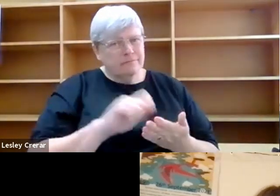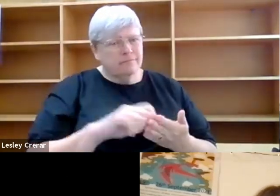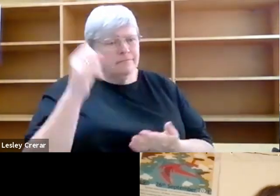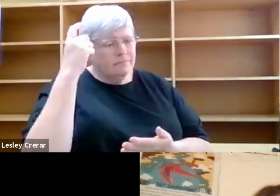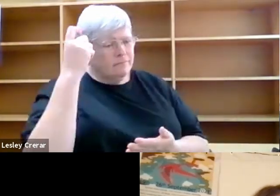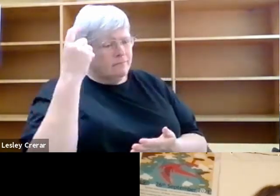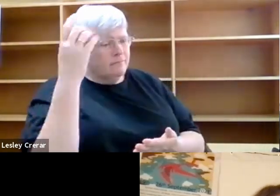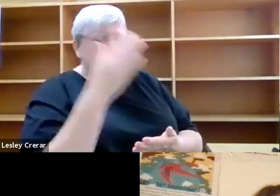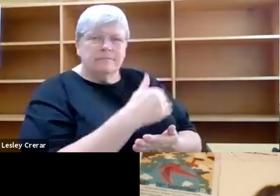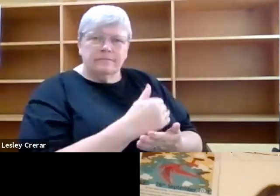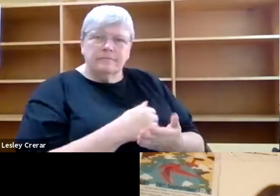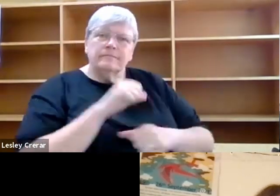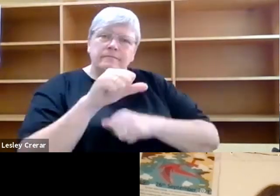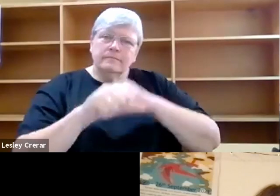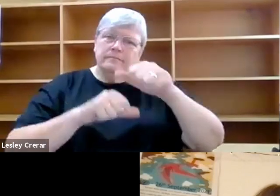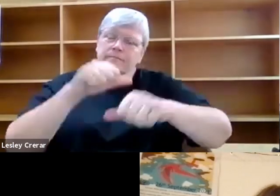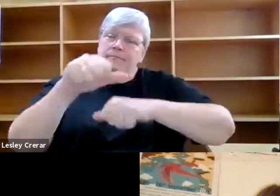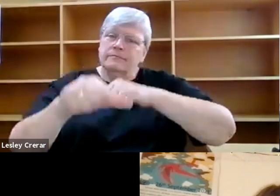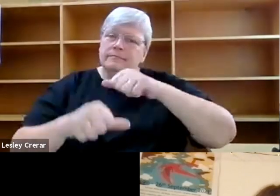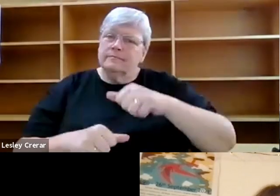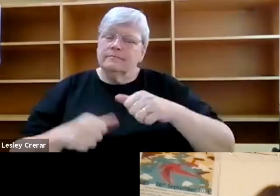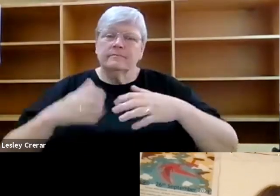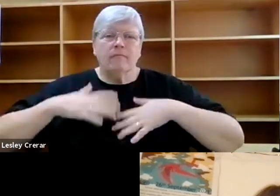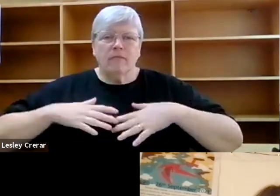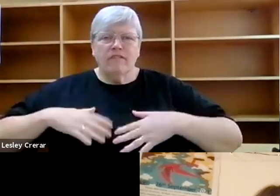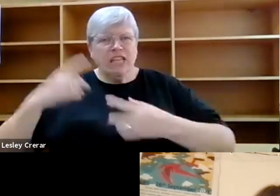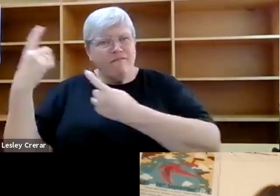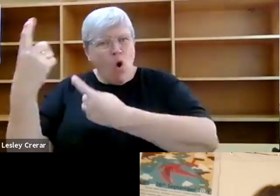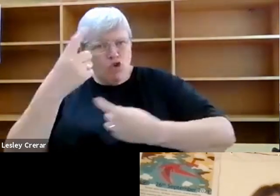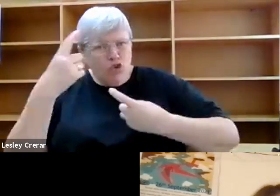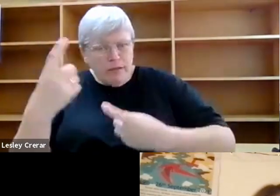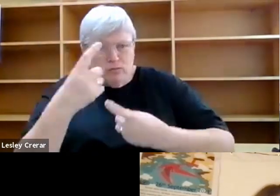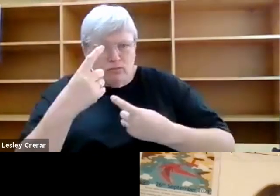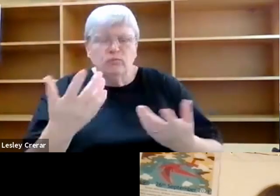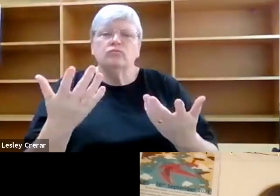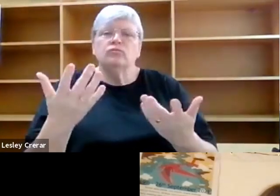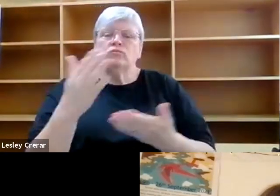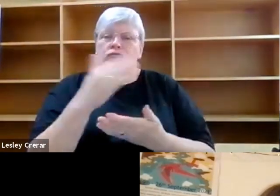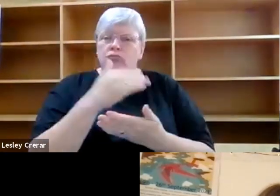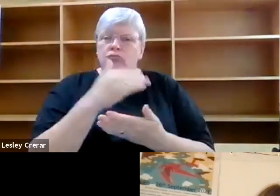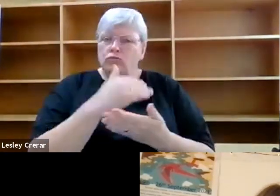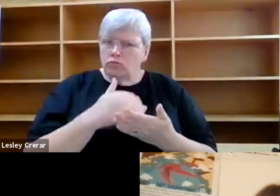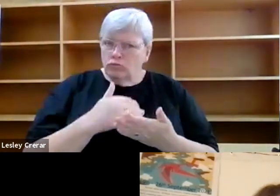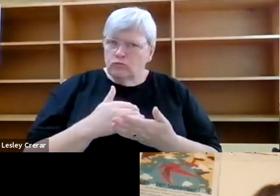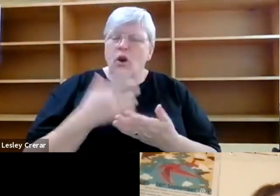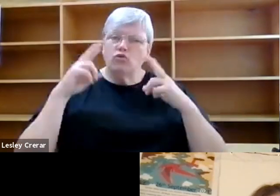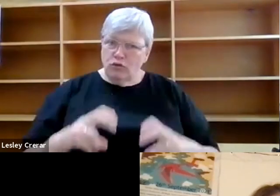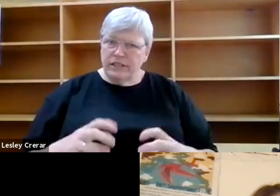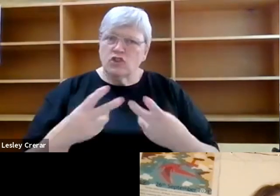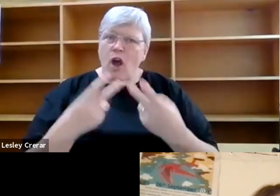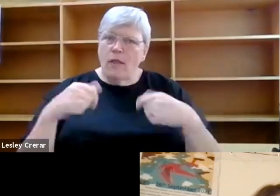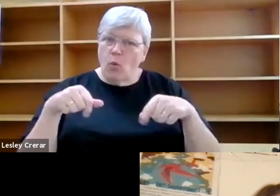process, whether that's physically foraging or researching in other ways,